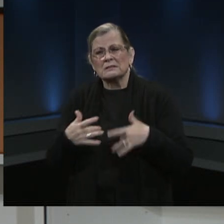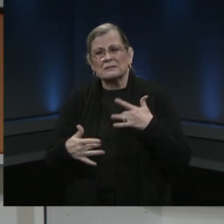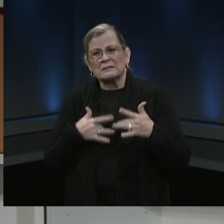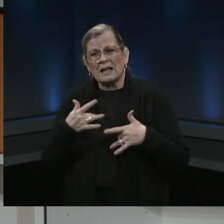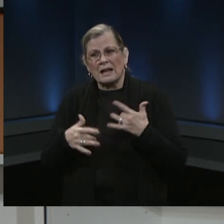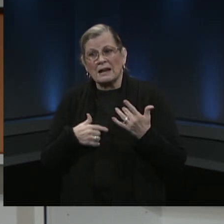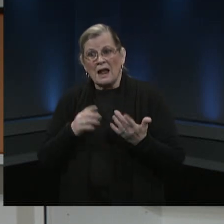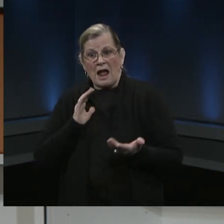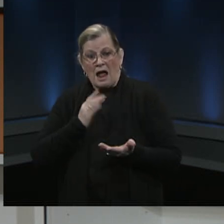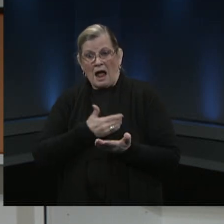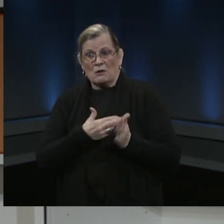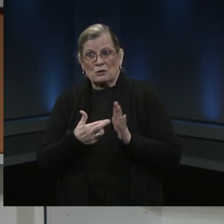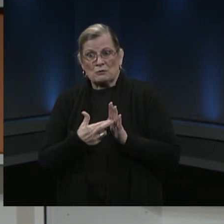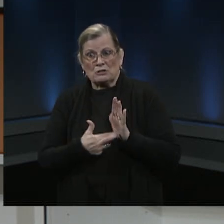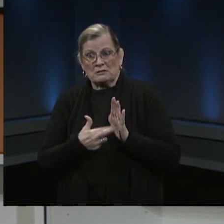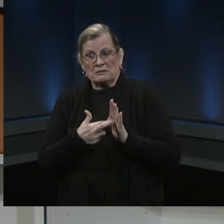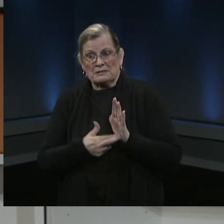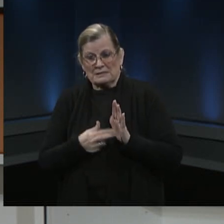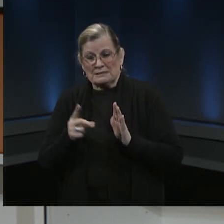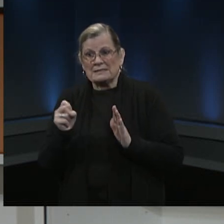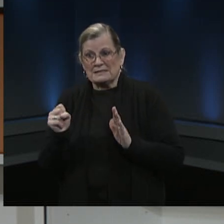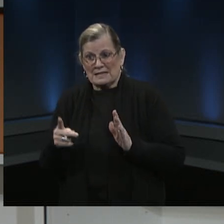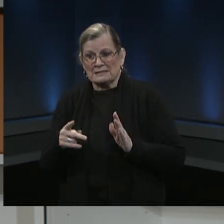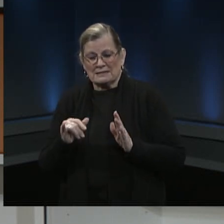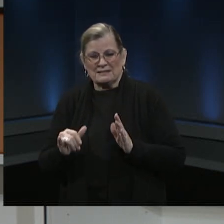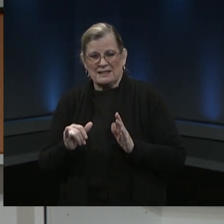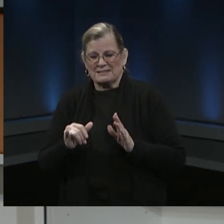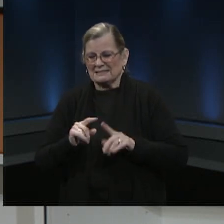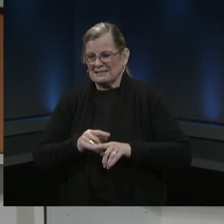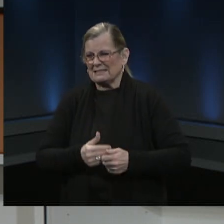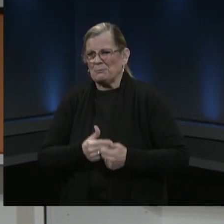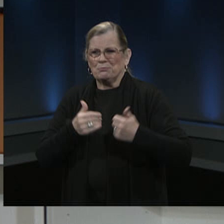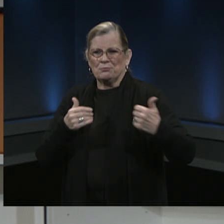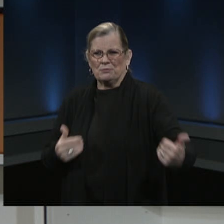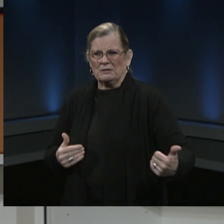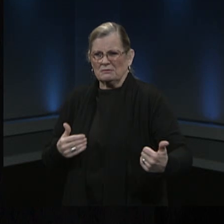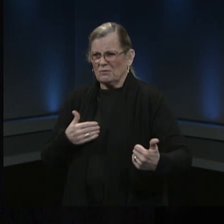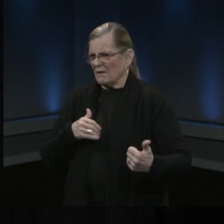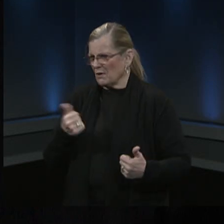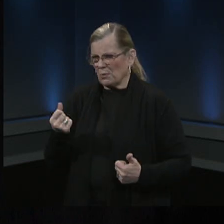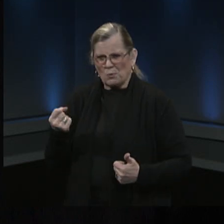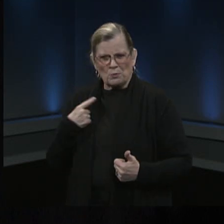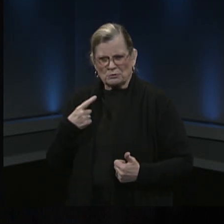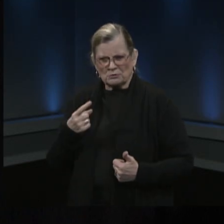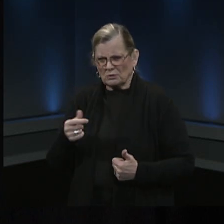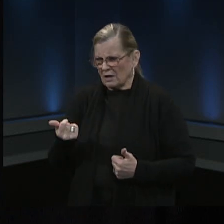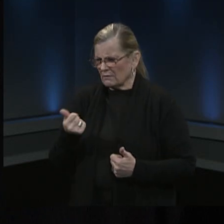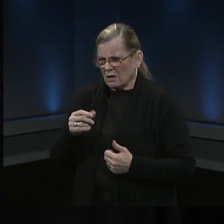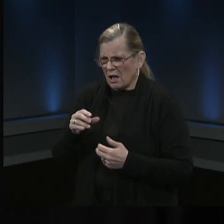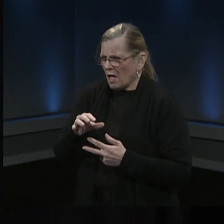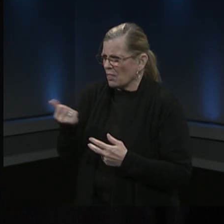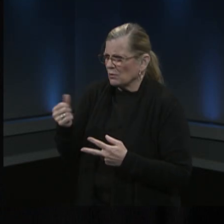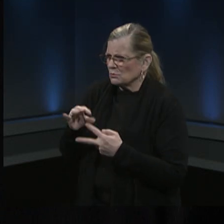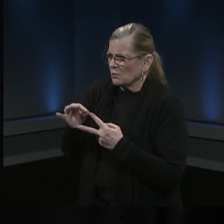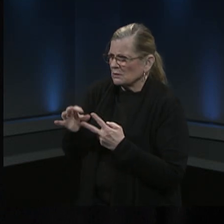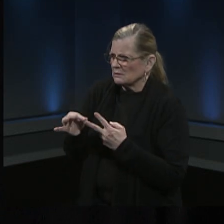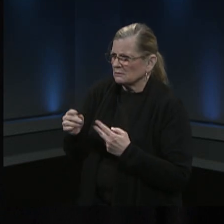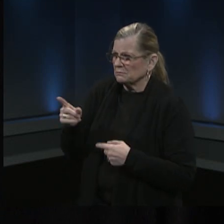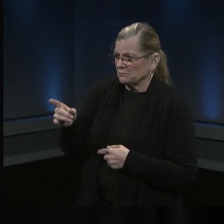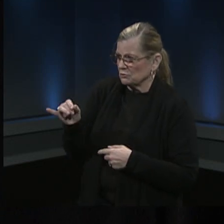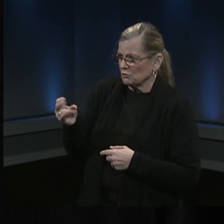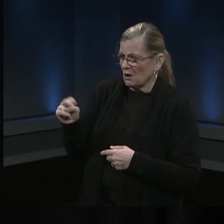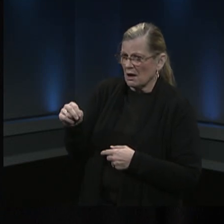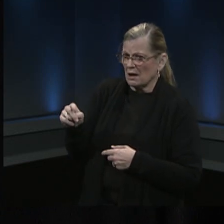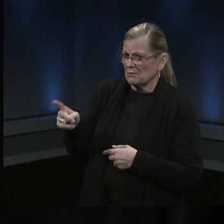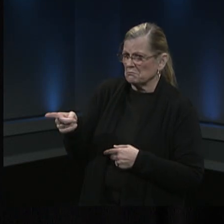registration link and mr mcdonald anything else to add to that in terms of answering the caller no uh absolutely